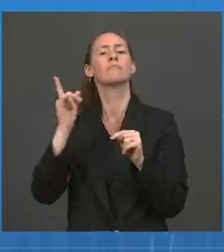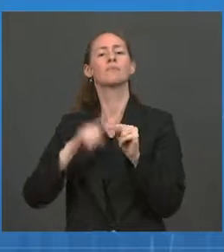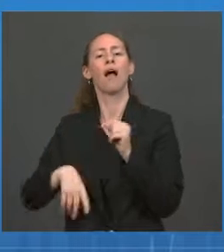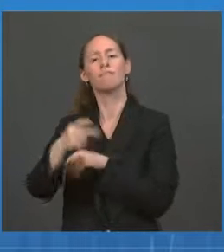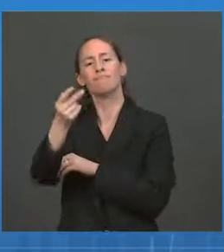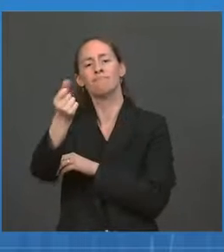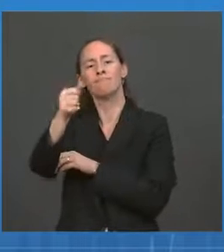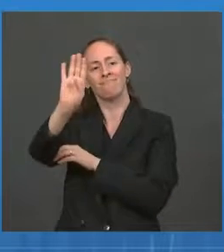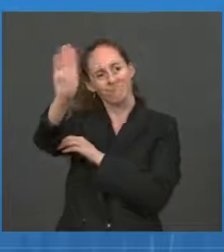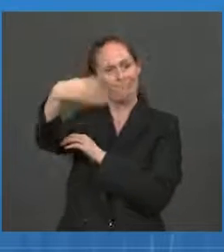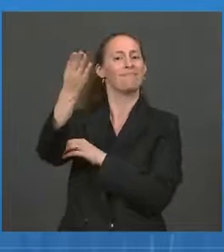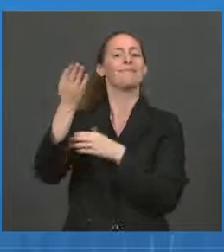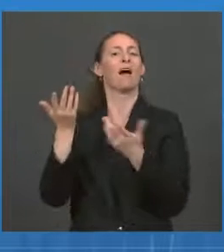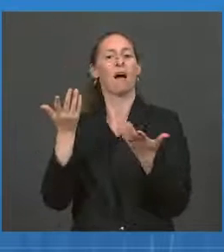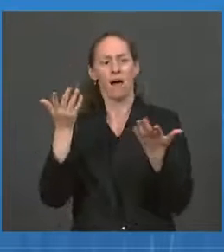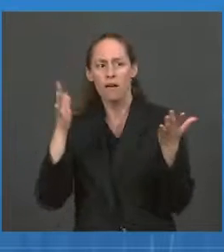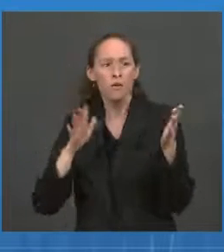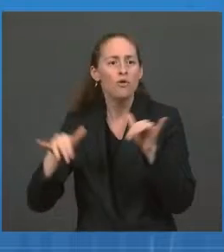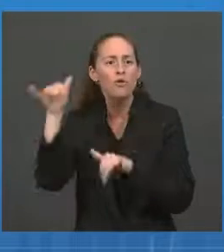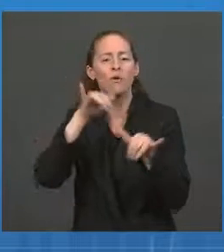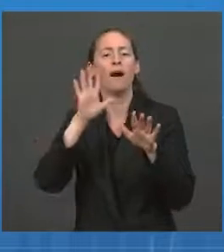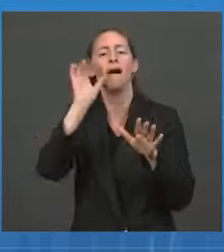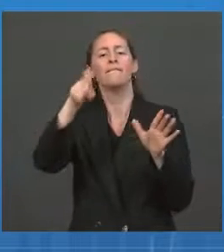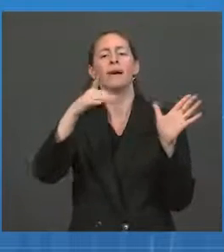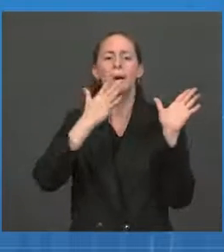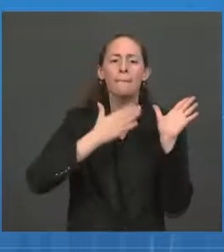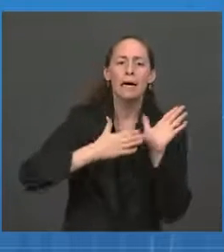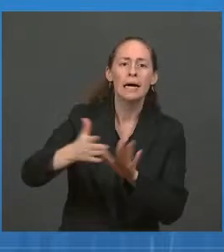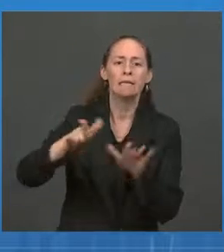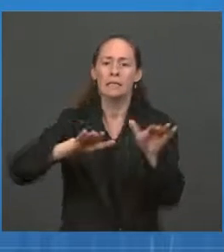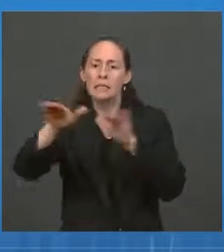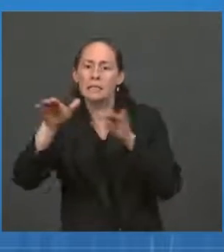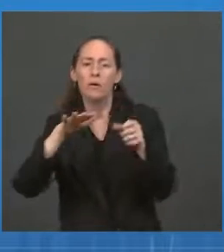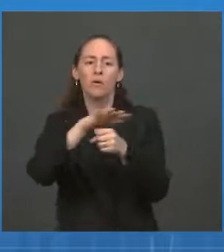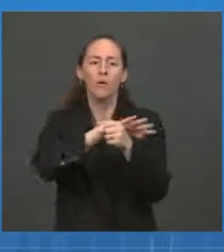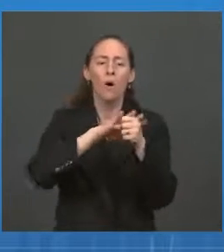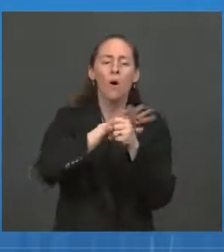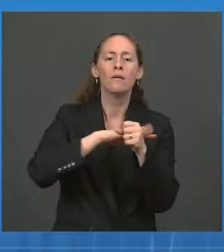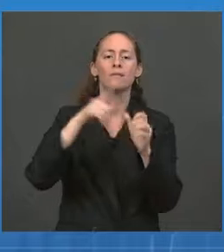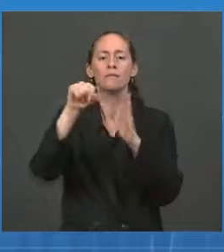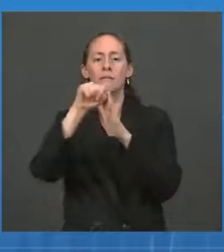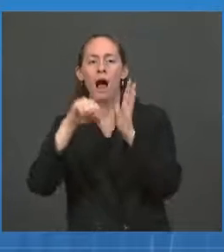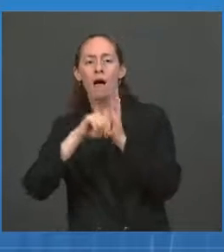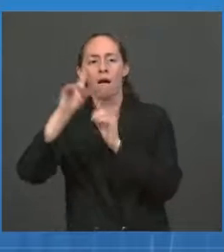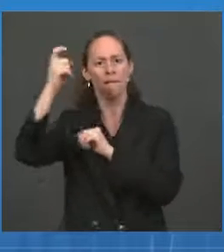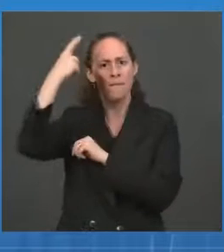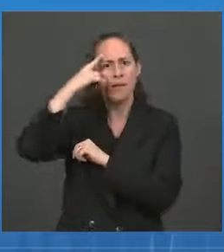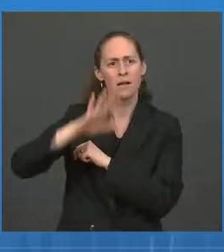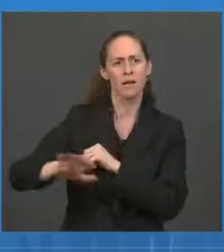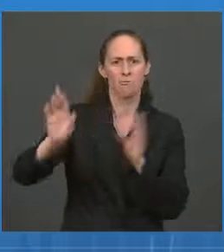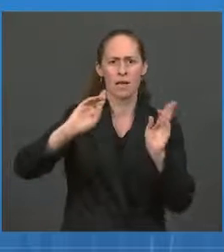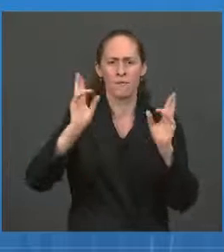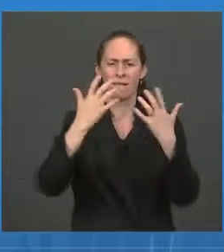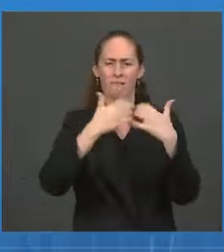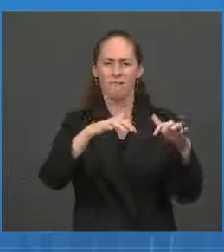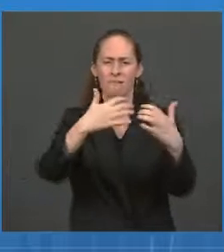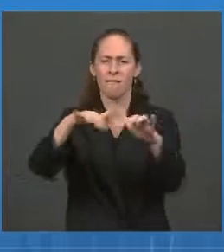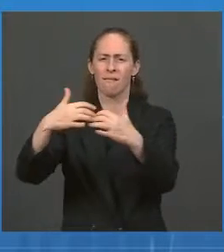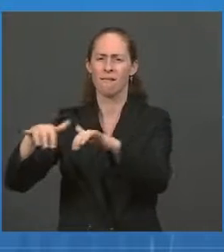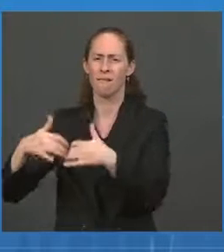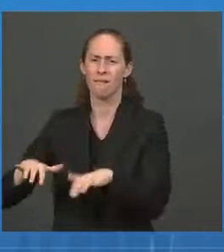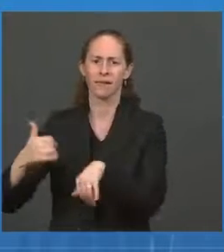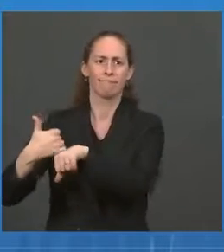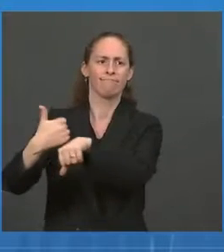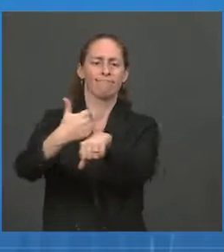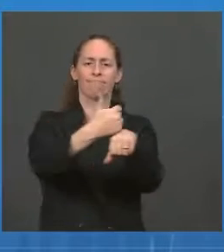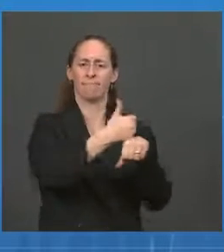has to take place with localities, with state governments, with community organizations. And so we laid out an initial plan for